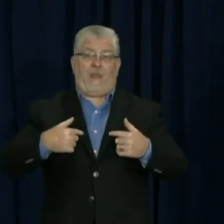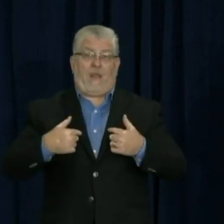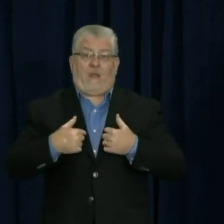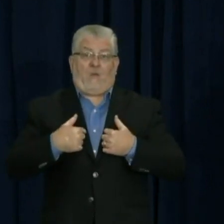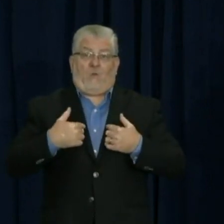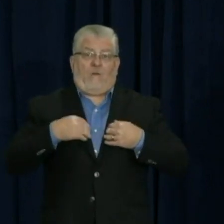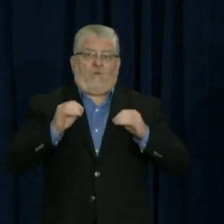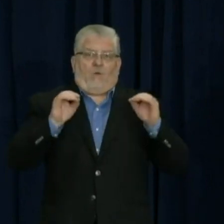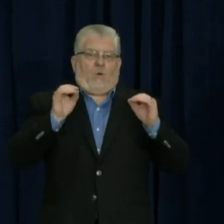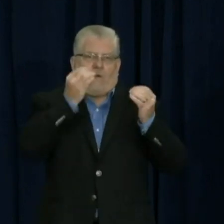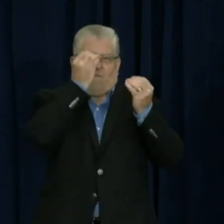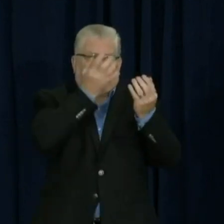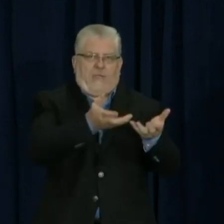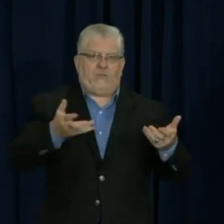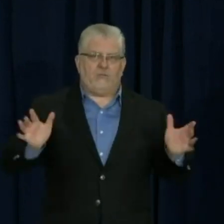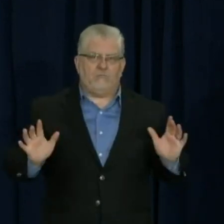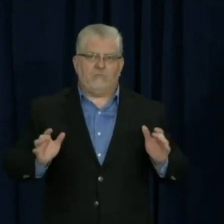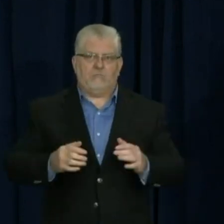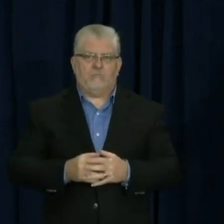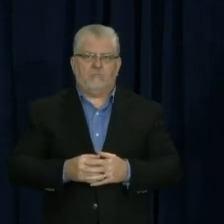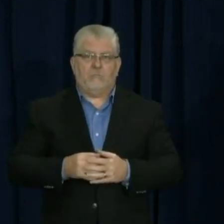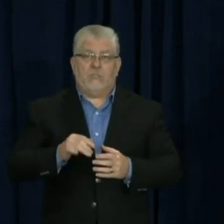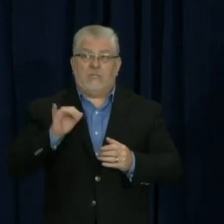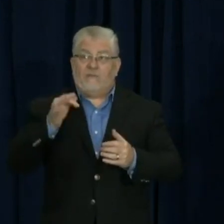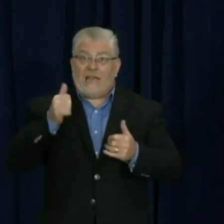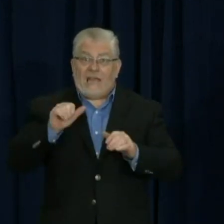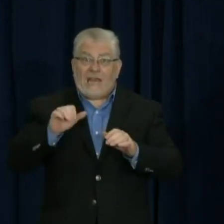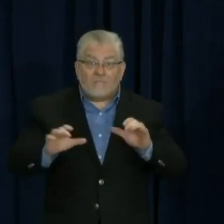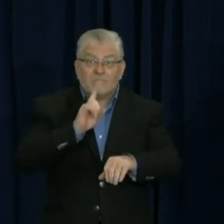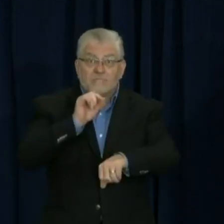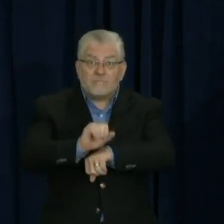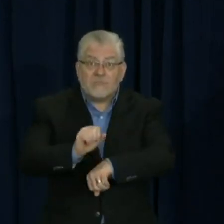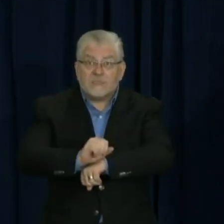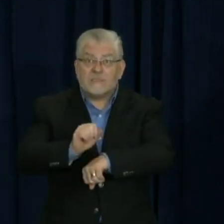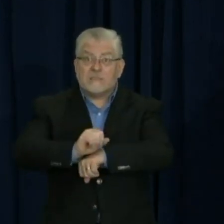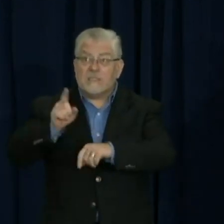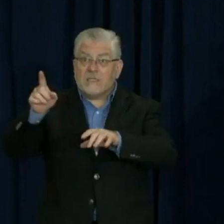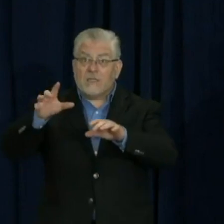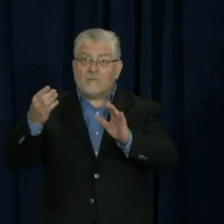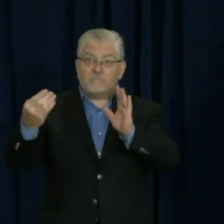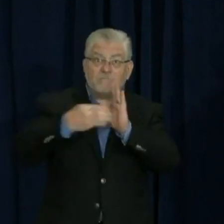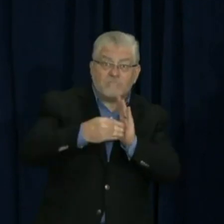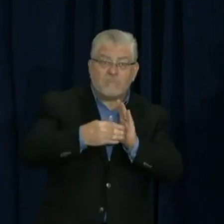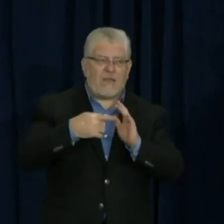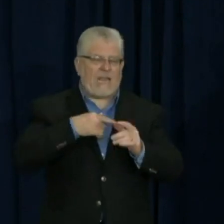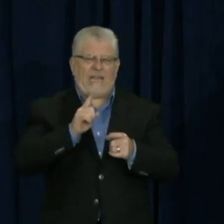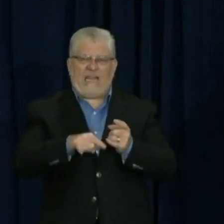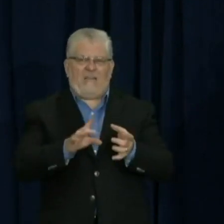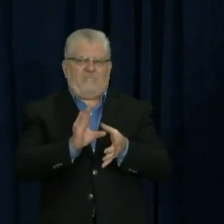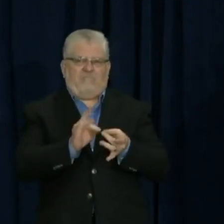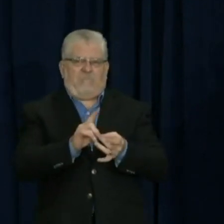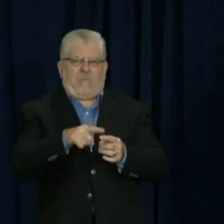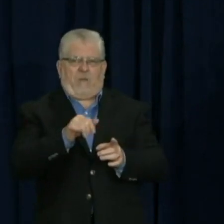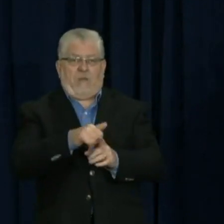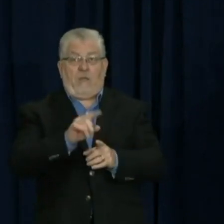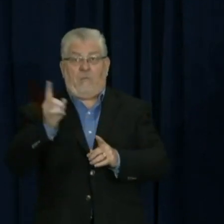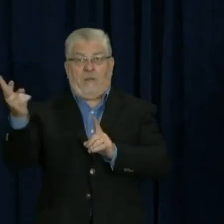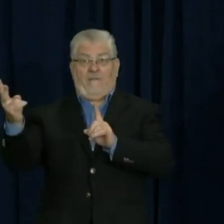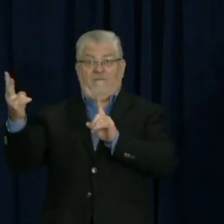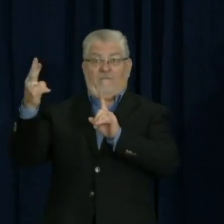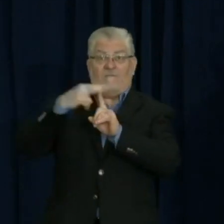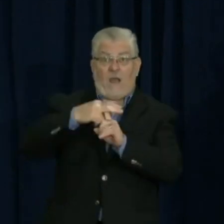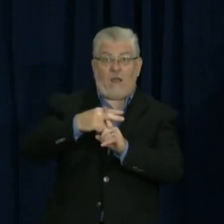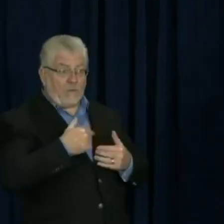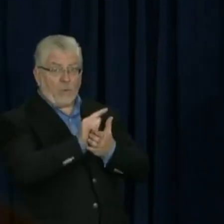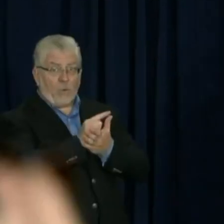– I can't talk about active litigation, unfortunately. So, you know, you can – but as things are filed, of course, those will be publicly accessible.